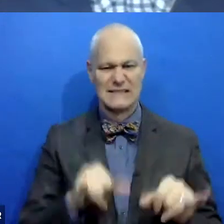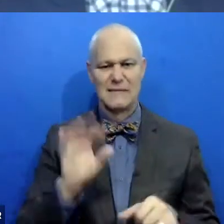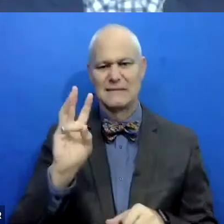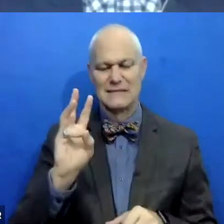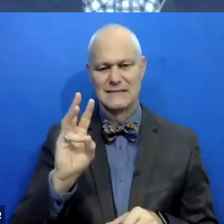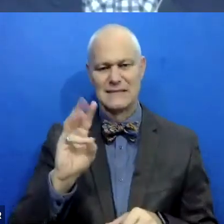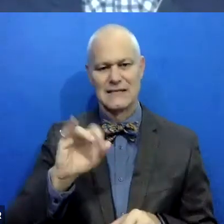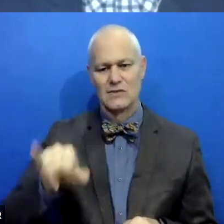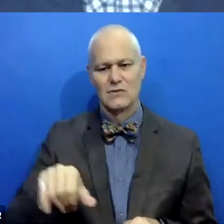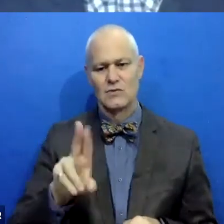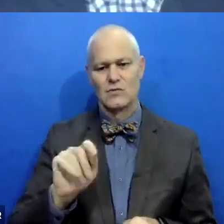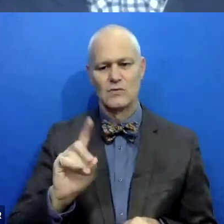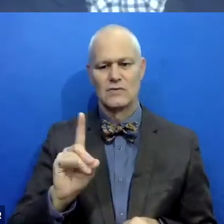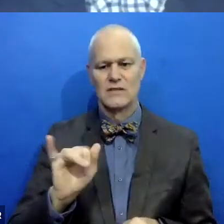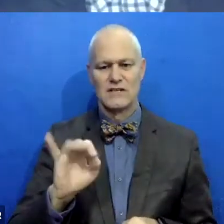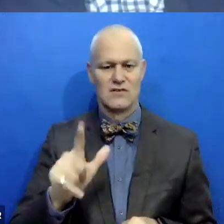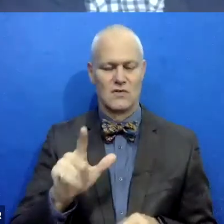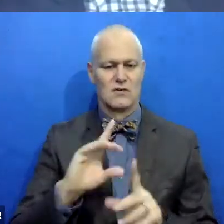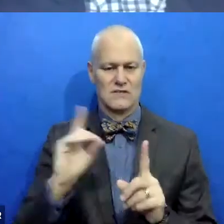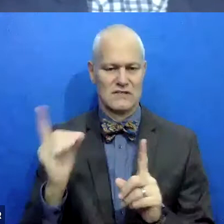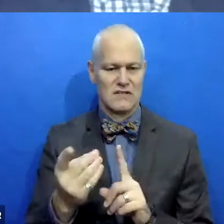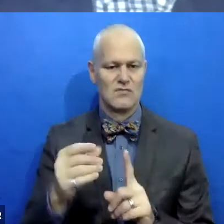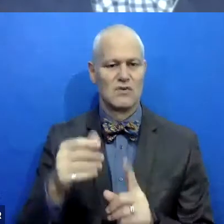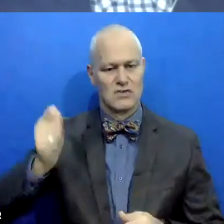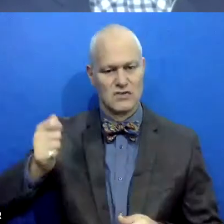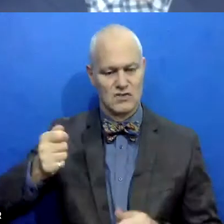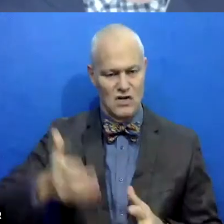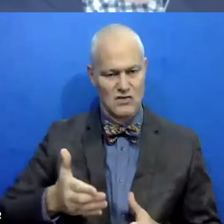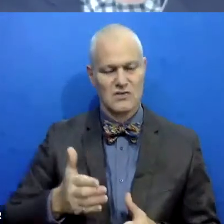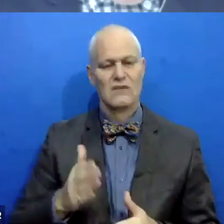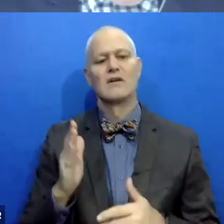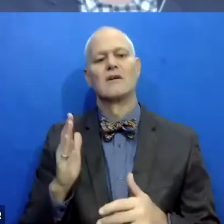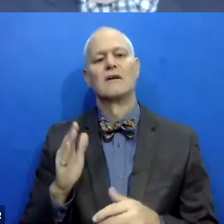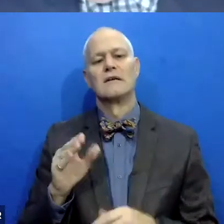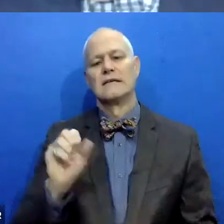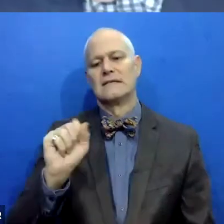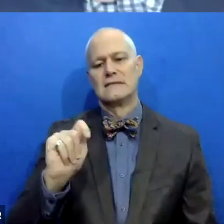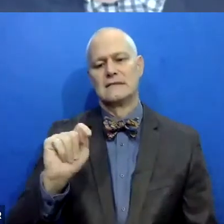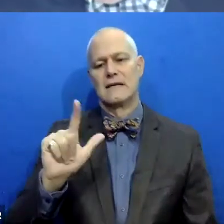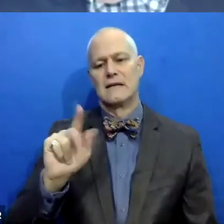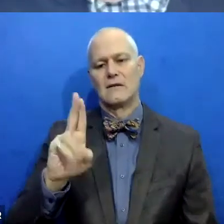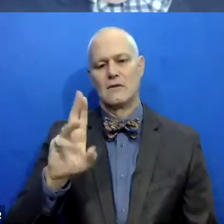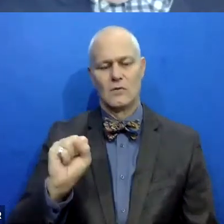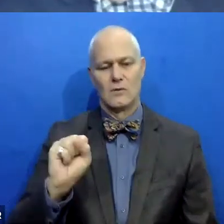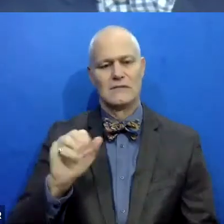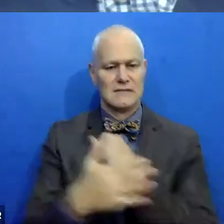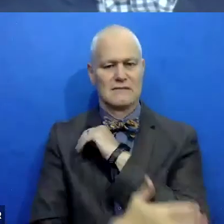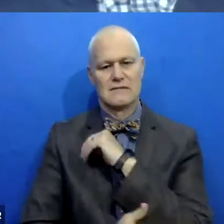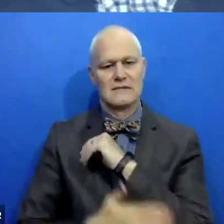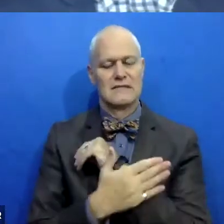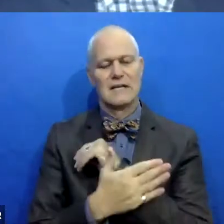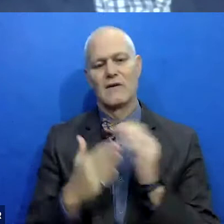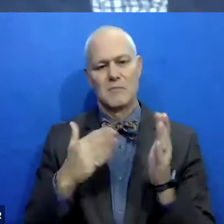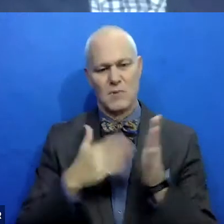district judge, includes a county prosecuting attorney. We're in St. Louis County, Minnesota. It includes, uh, folks from